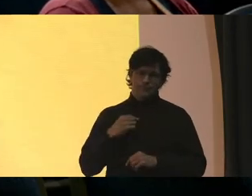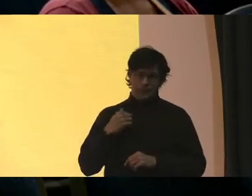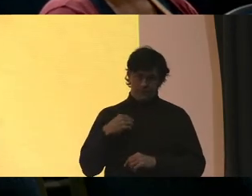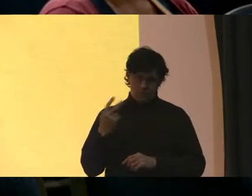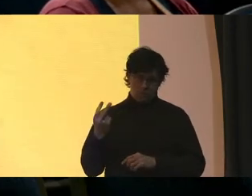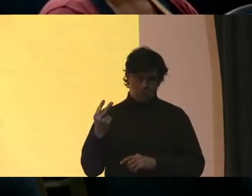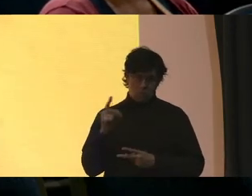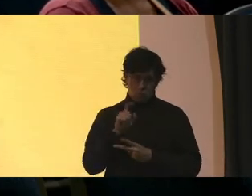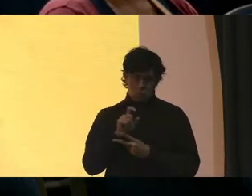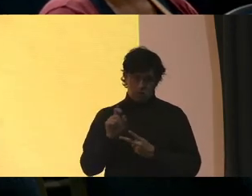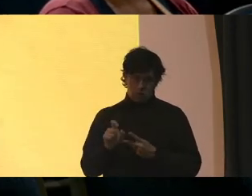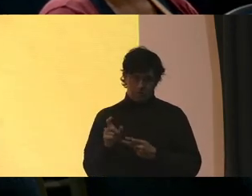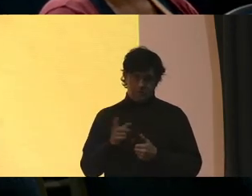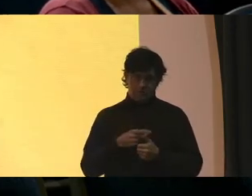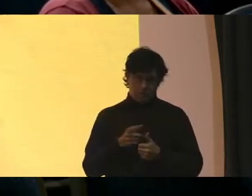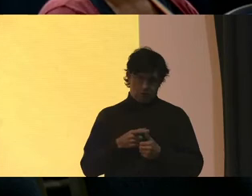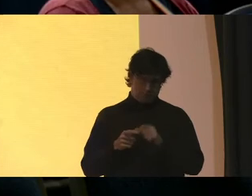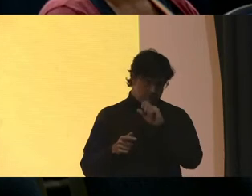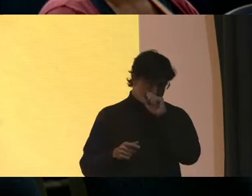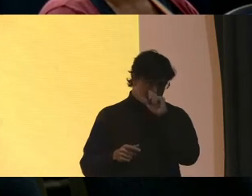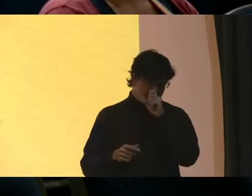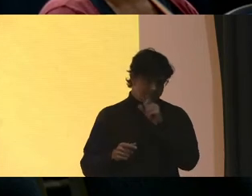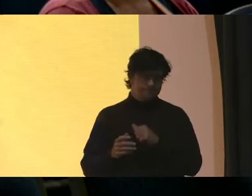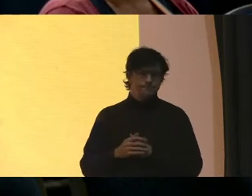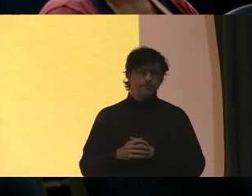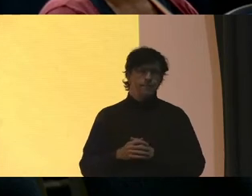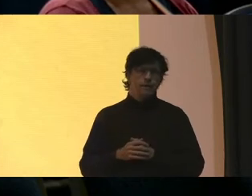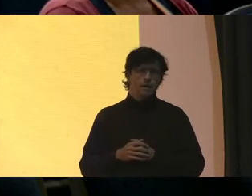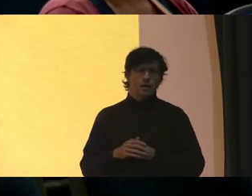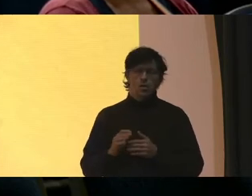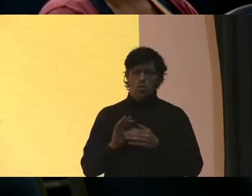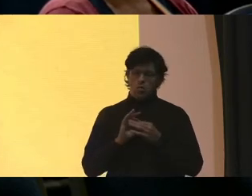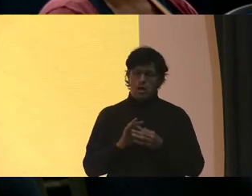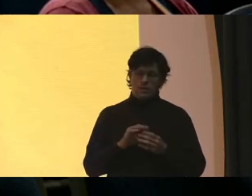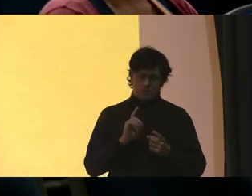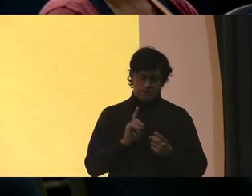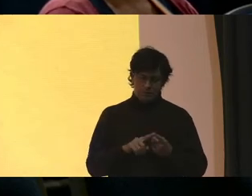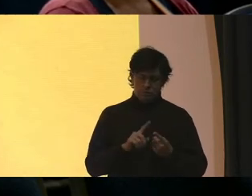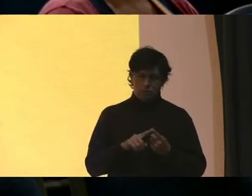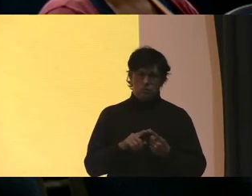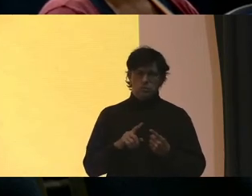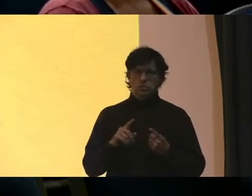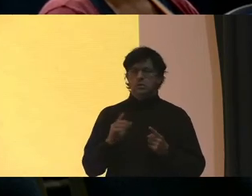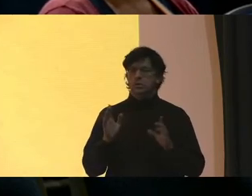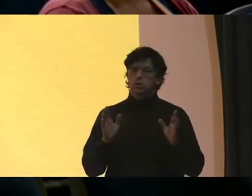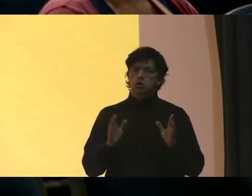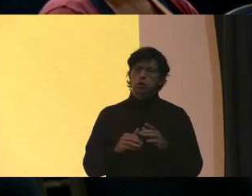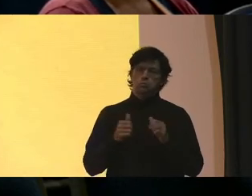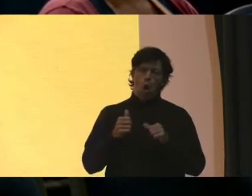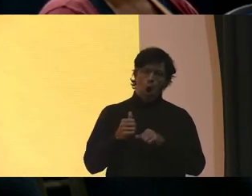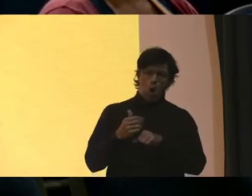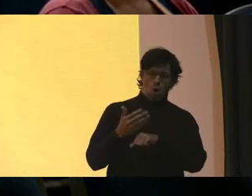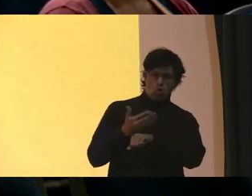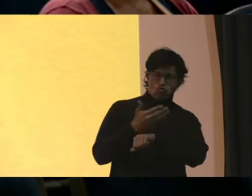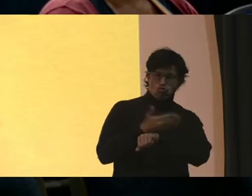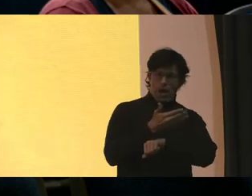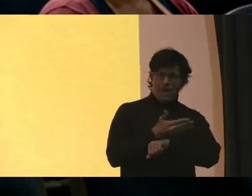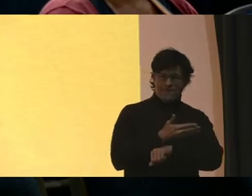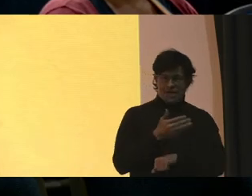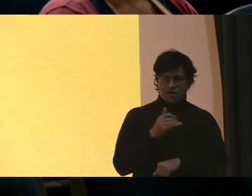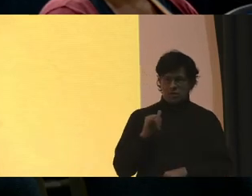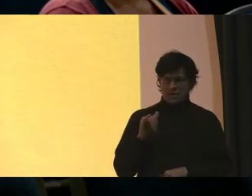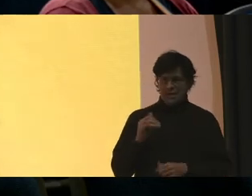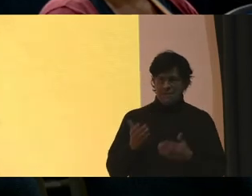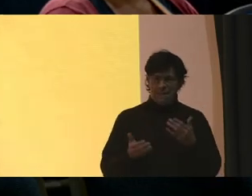two questions The first one is In relation to the smaller renovations That maybe